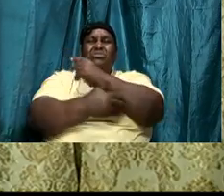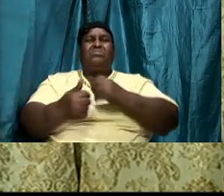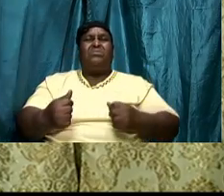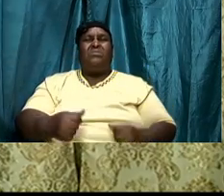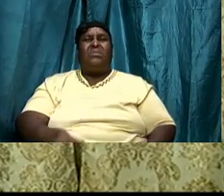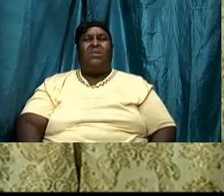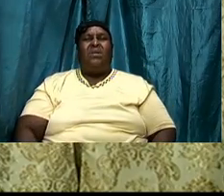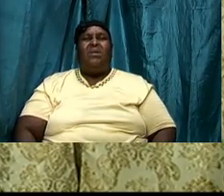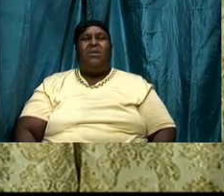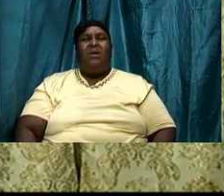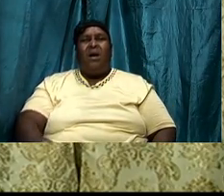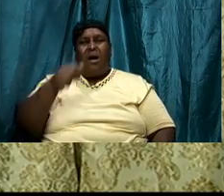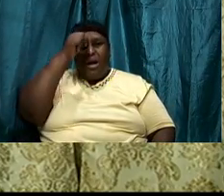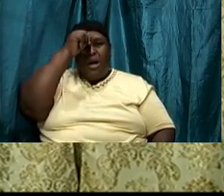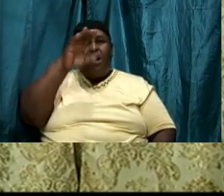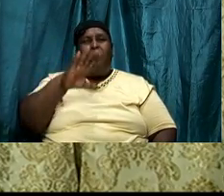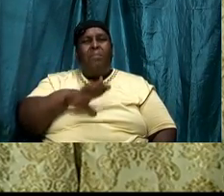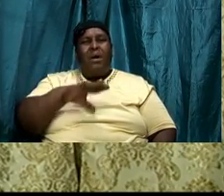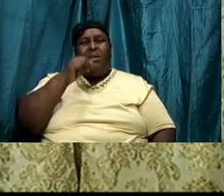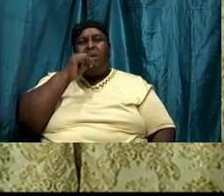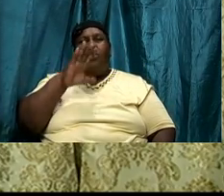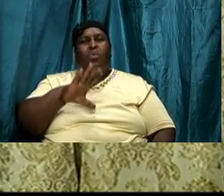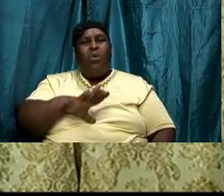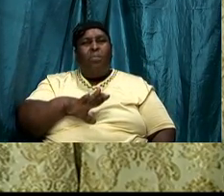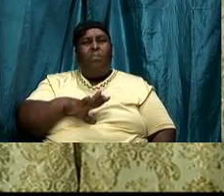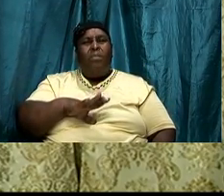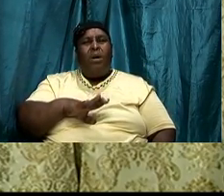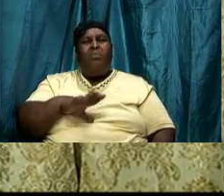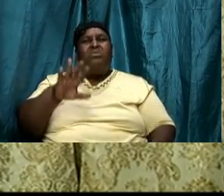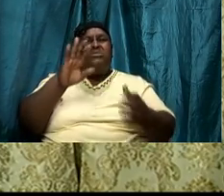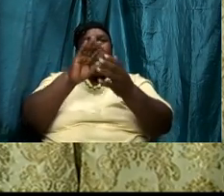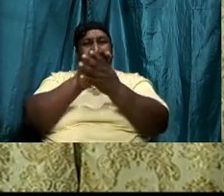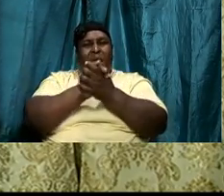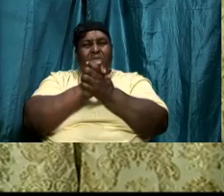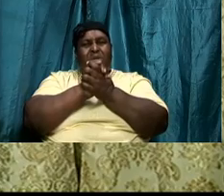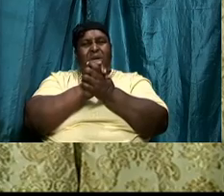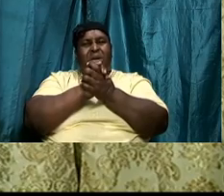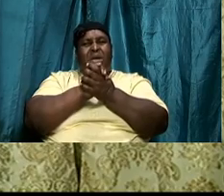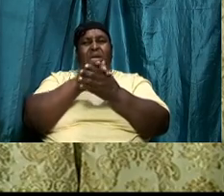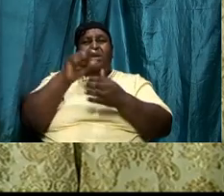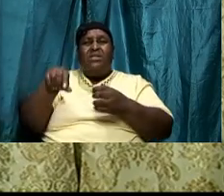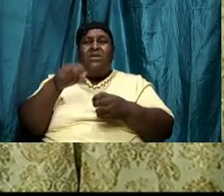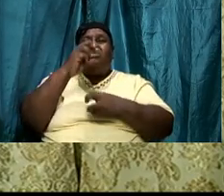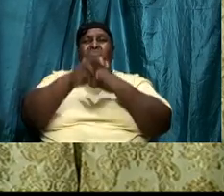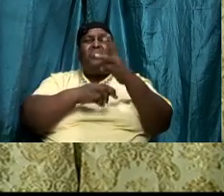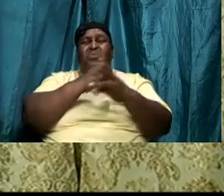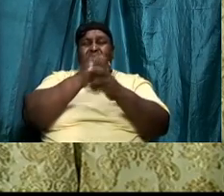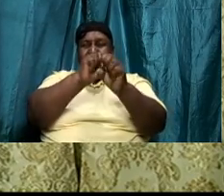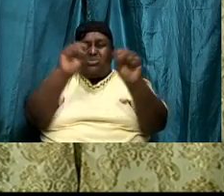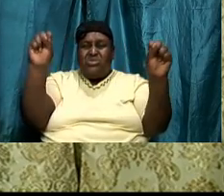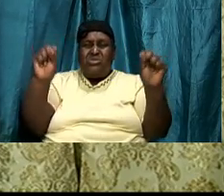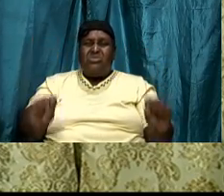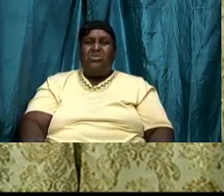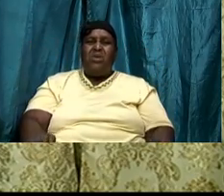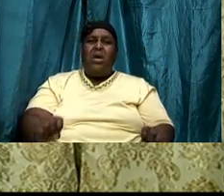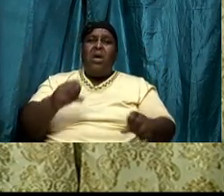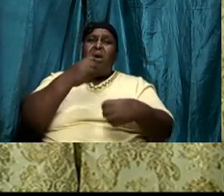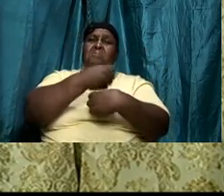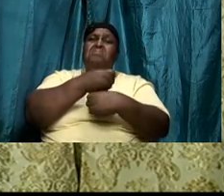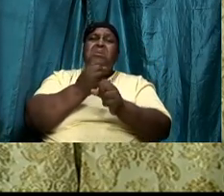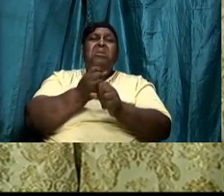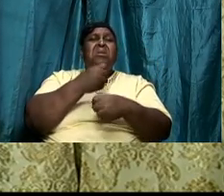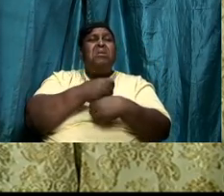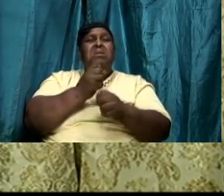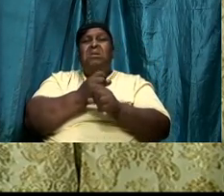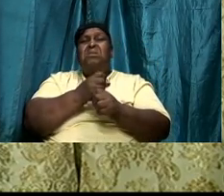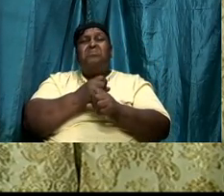God said a man and a woman must get together in marriage and this world system has now made it into such